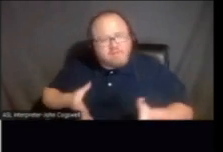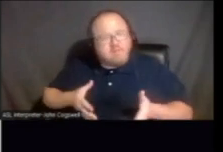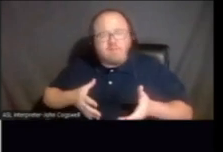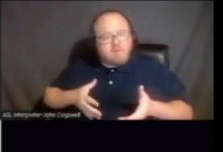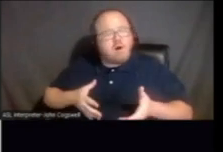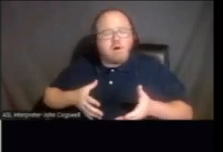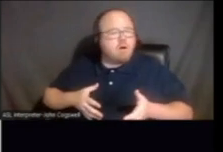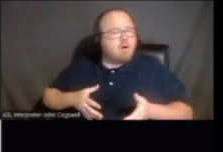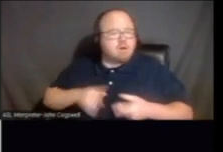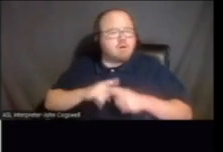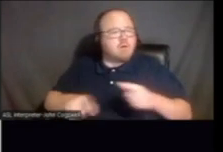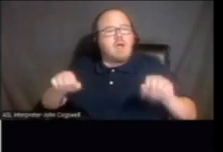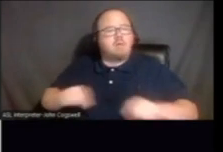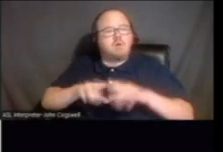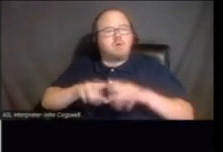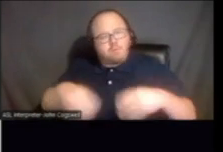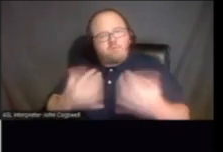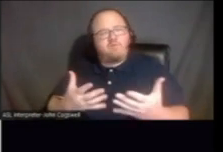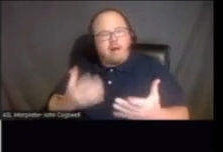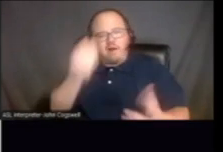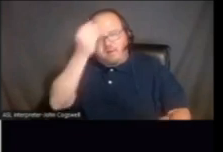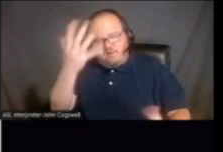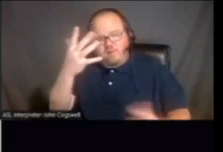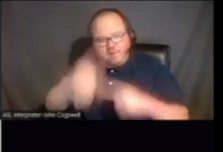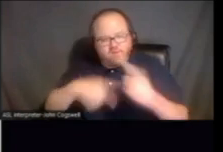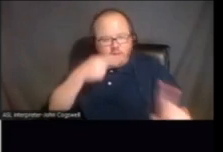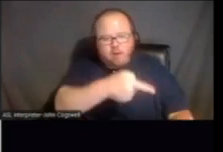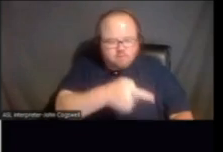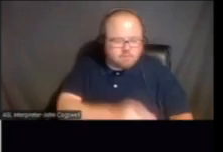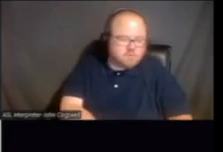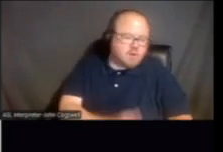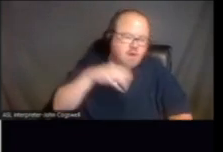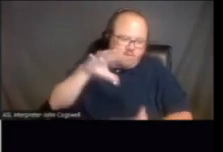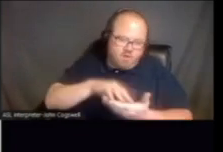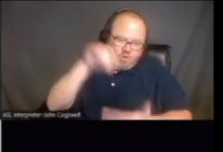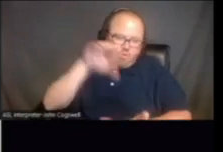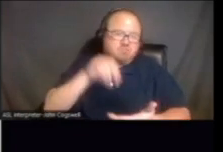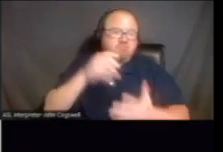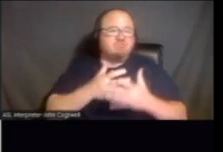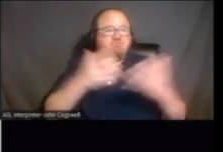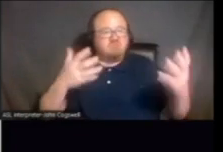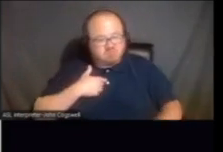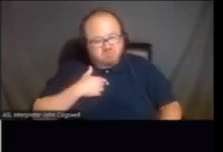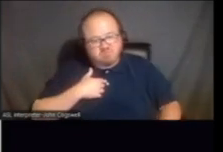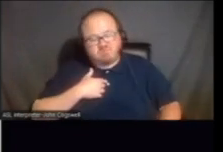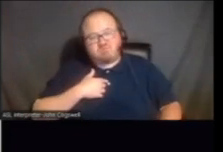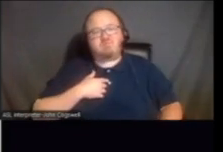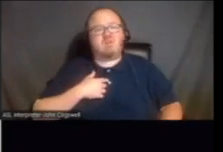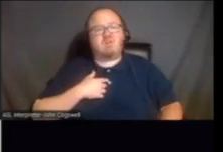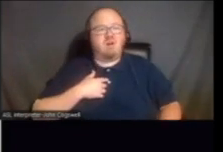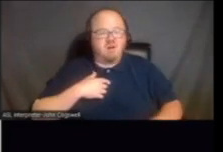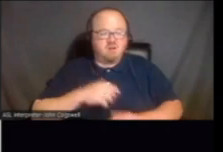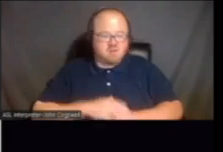it's, it's just being able to provide the information. And I think I've, I've learned a lot as, as far as